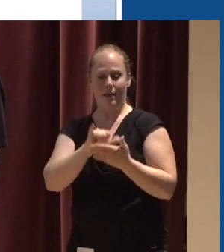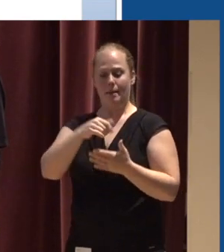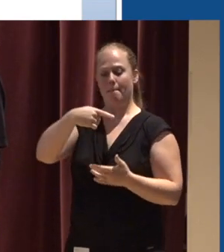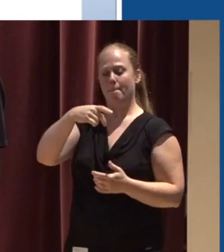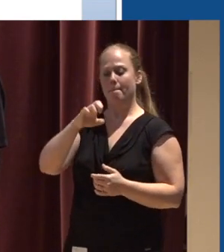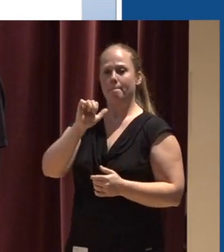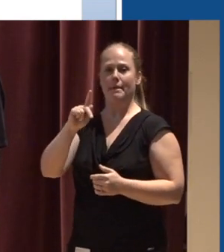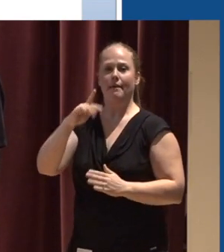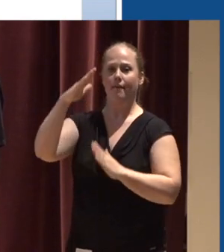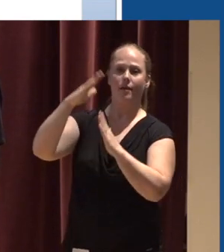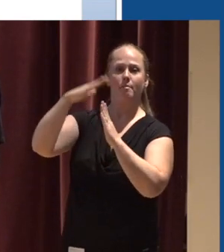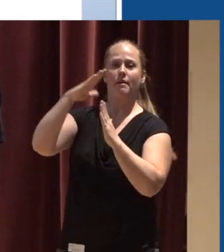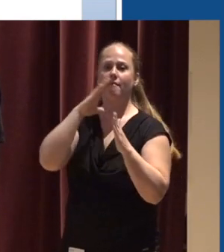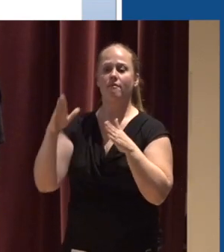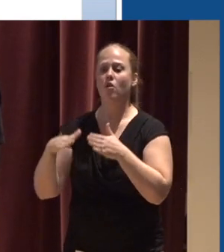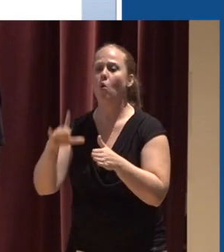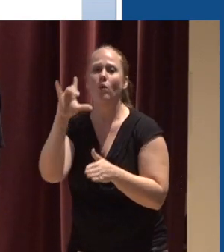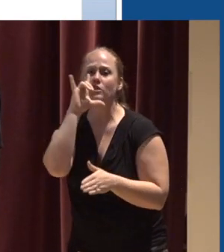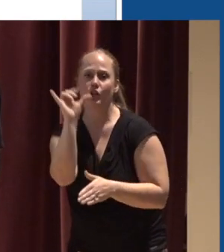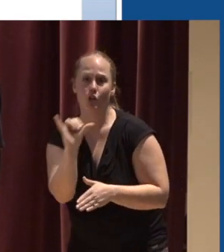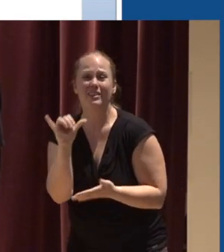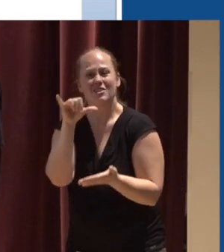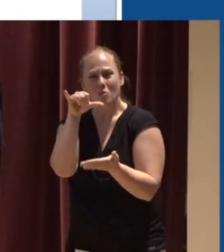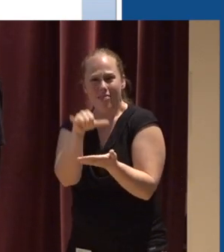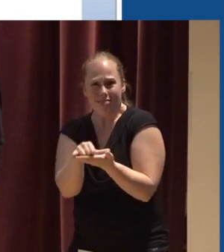flood warning system those are the ultimate goals